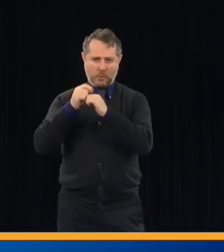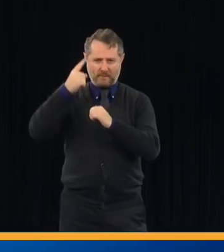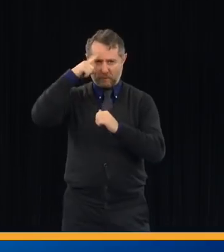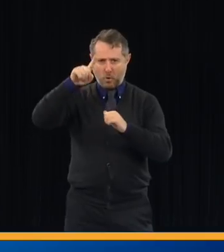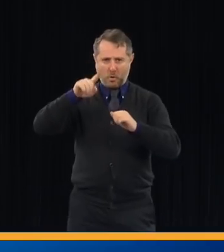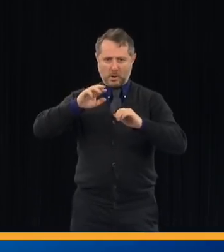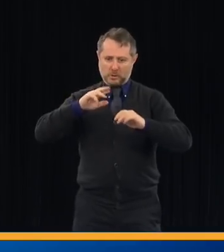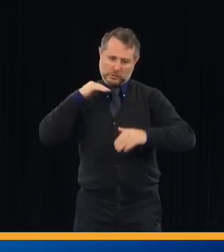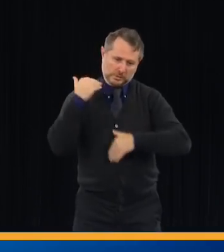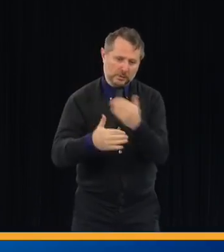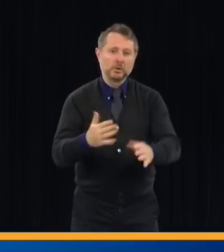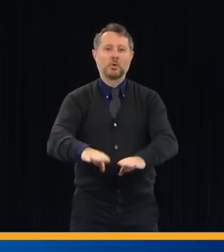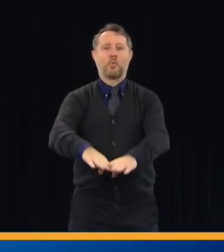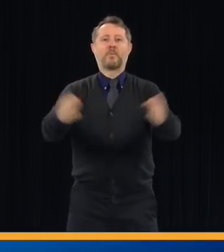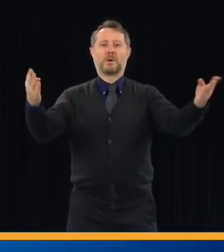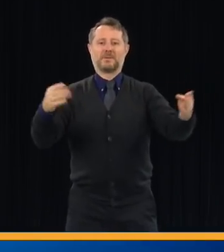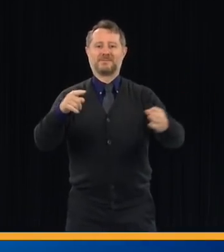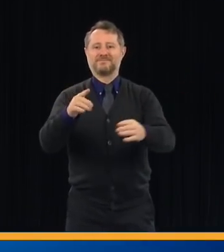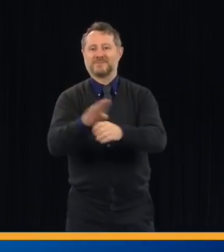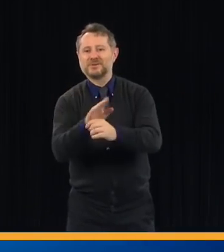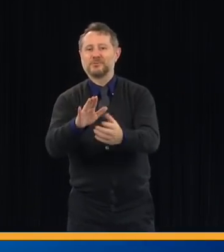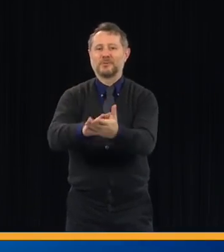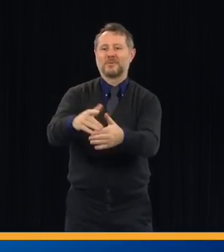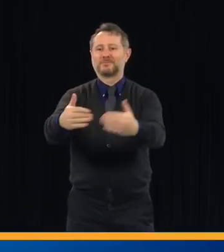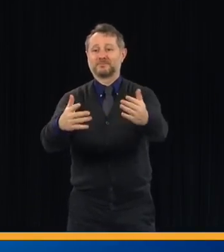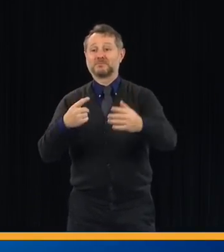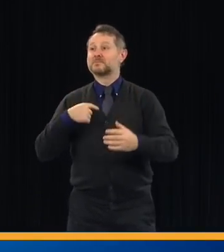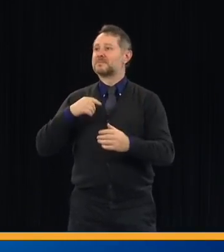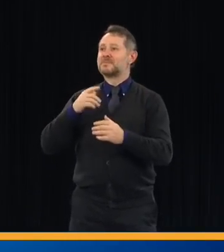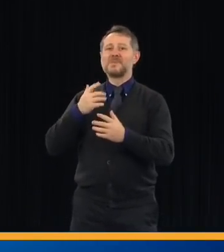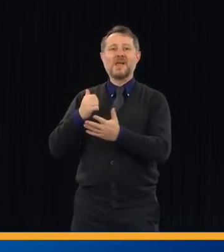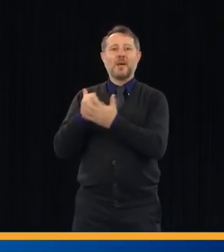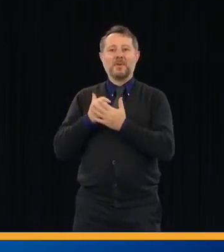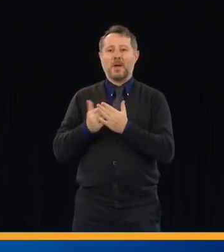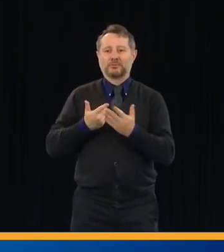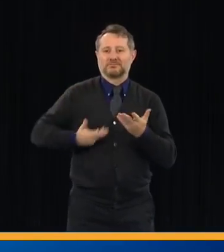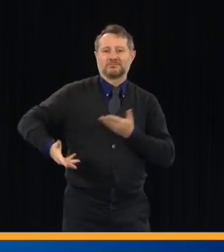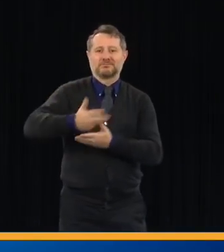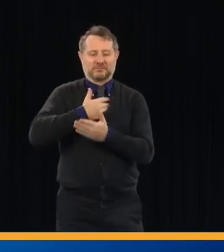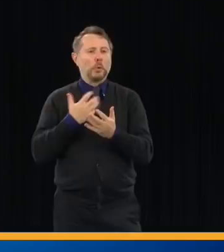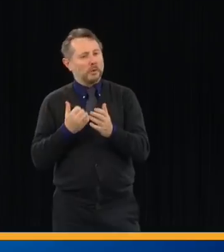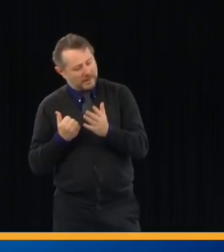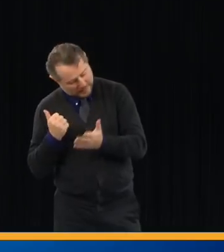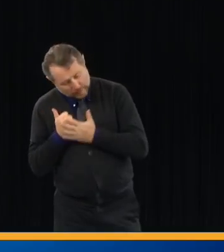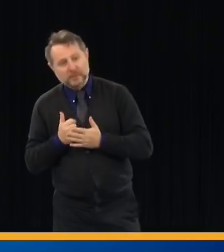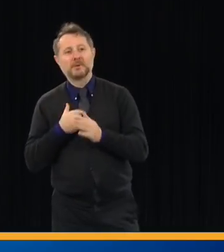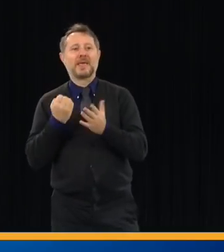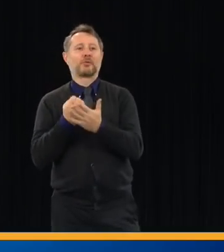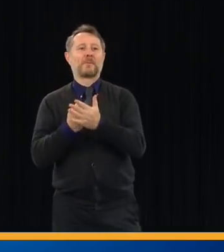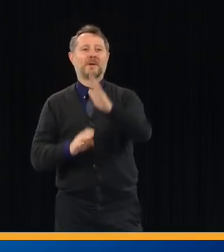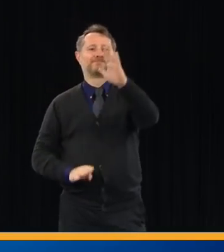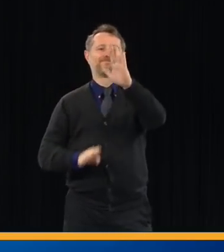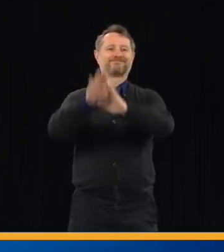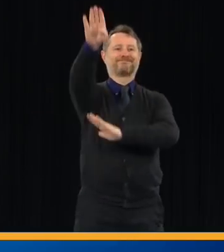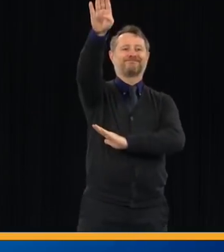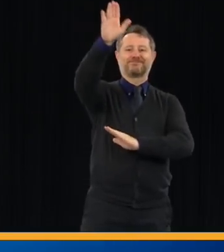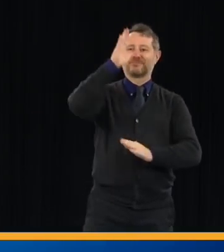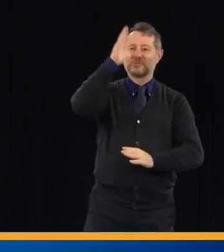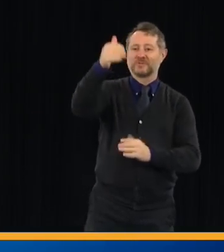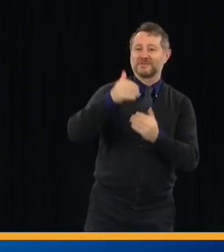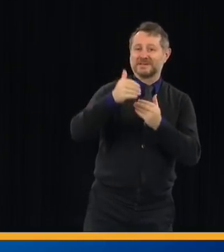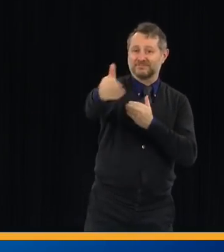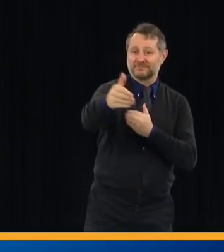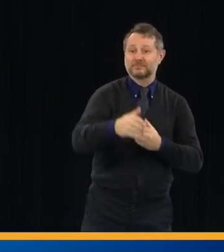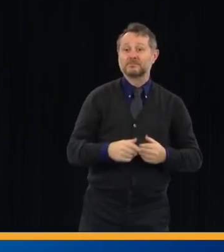starts to move us towards economic activation. We'll also do an executive